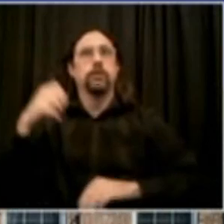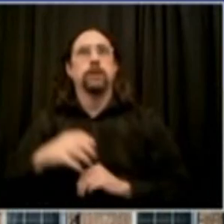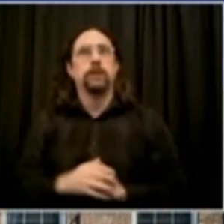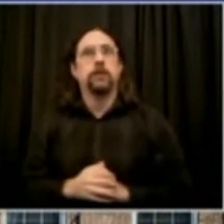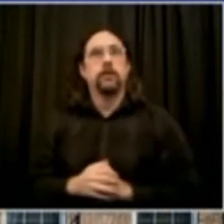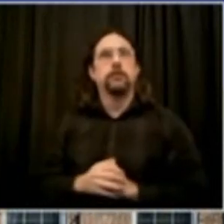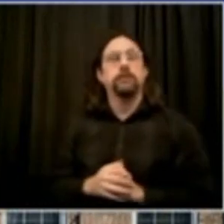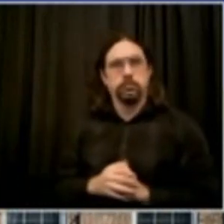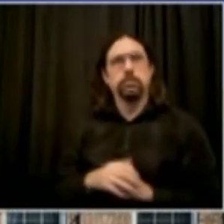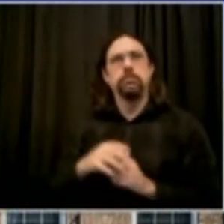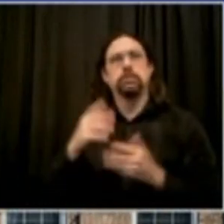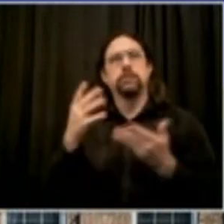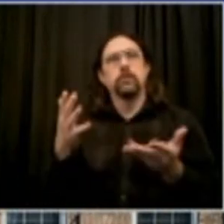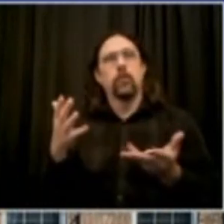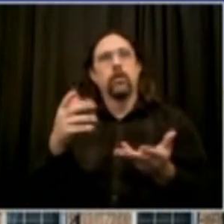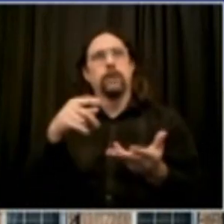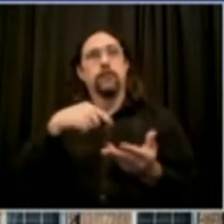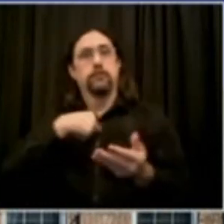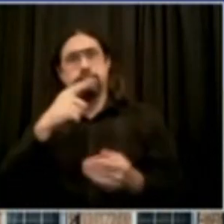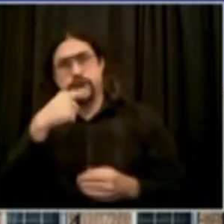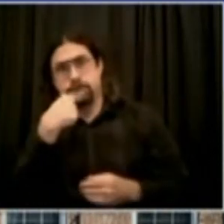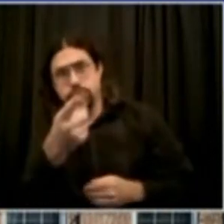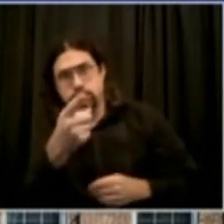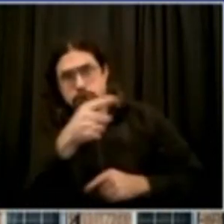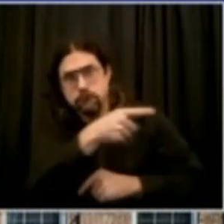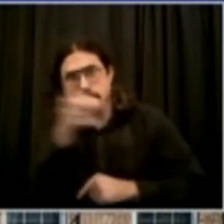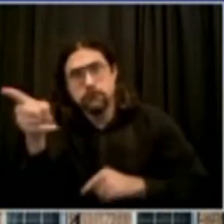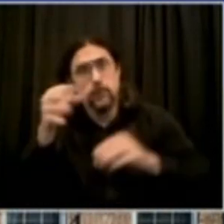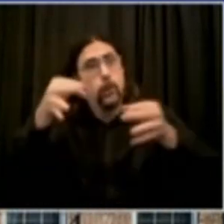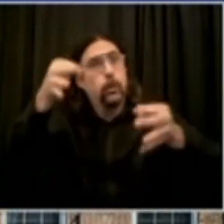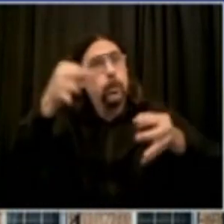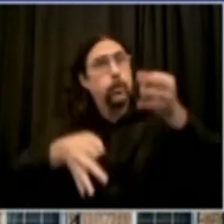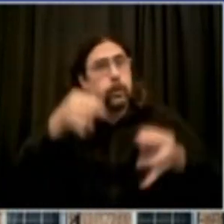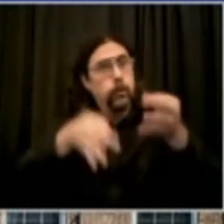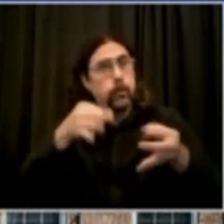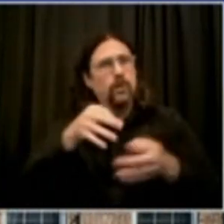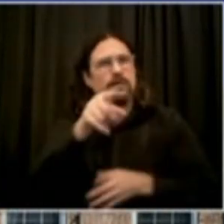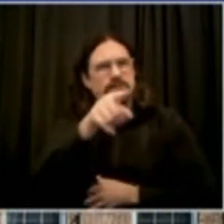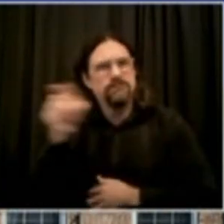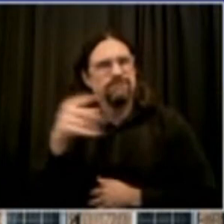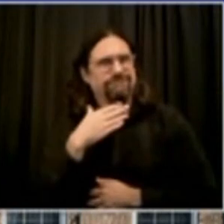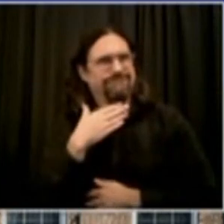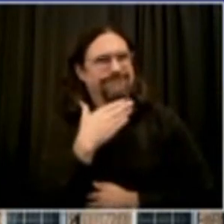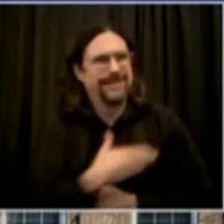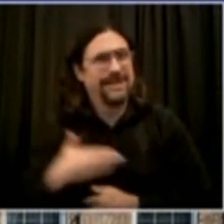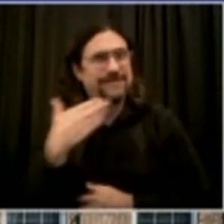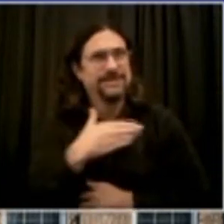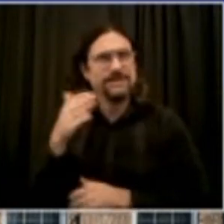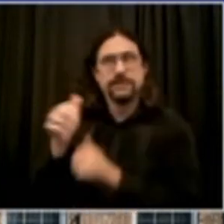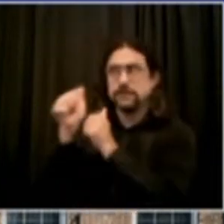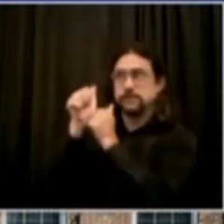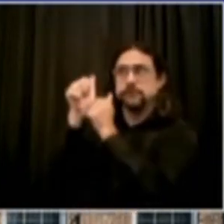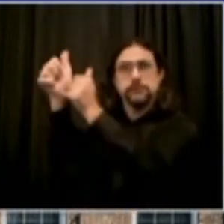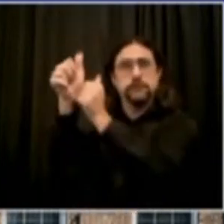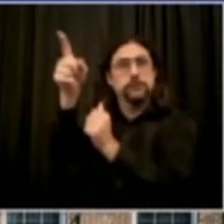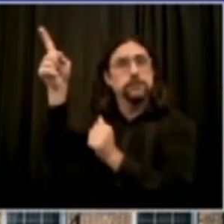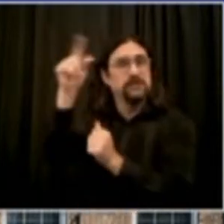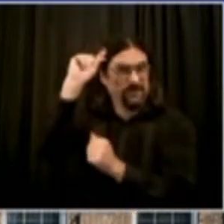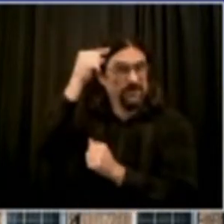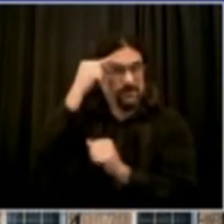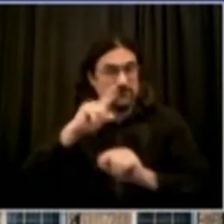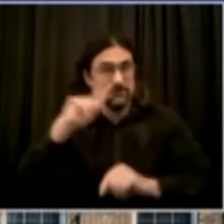executive order to protect tenants who simply can't pay the rent because they lost their income due to the greatest crisis in